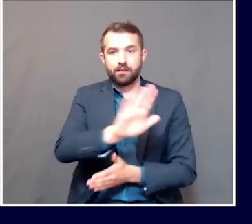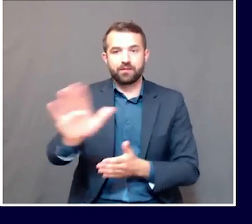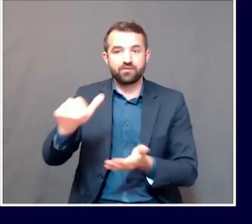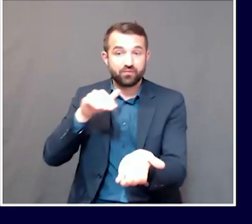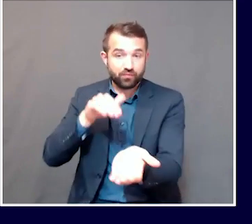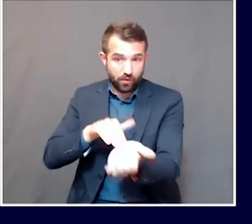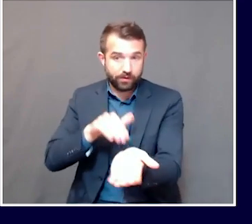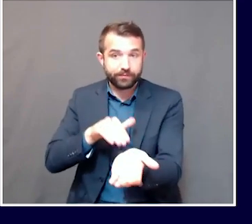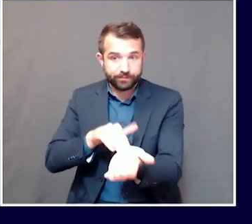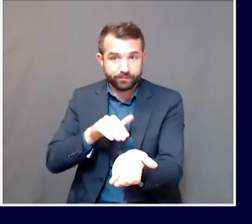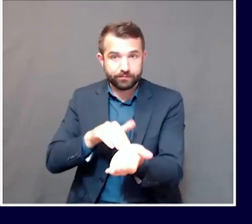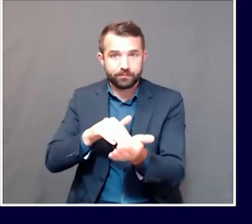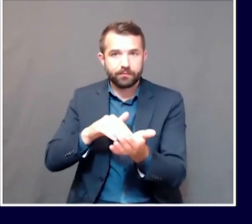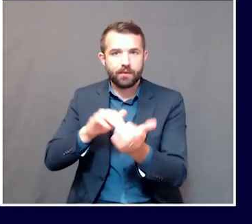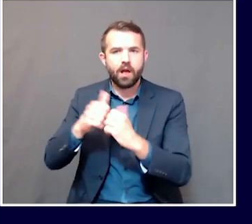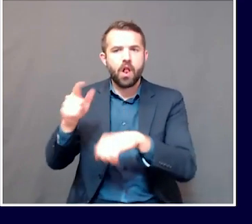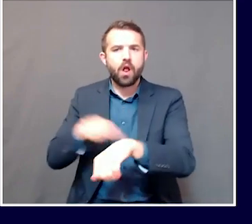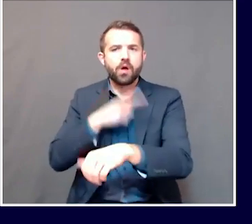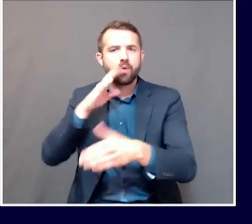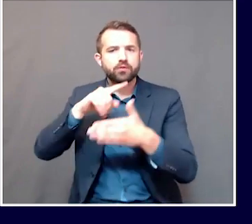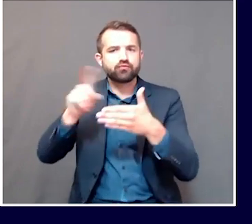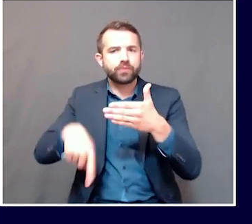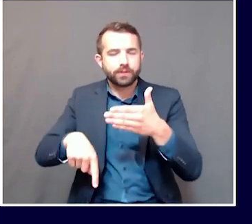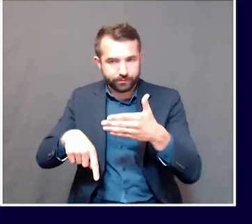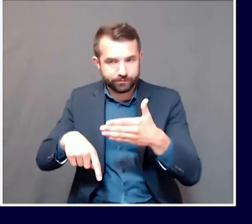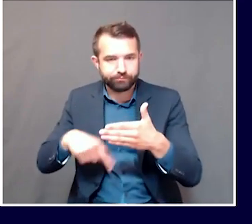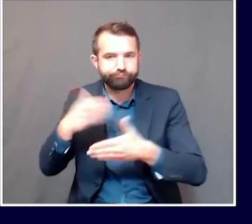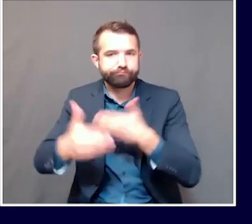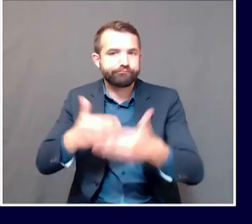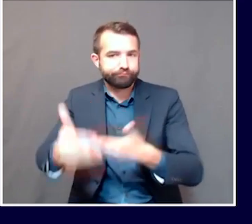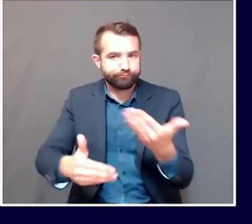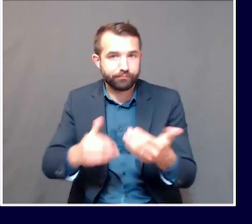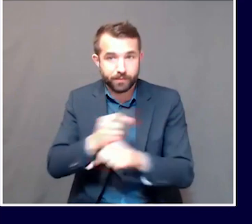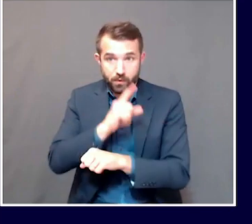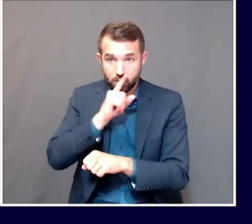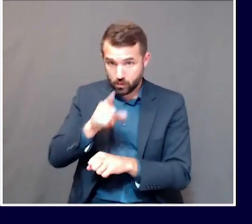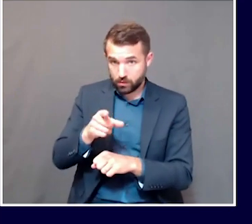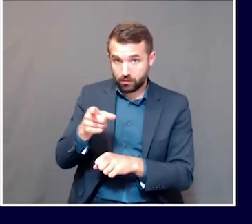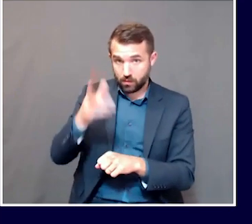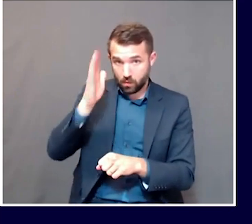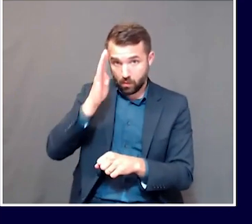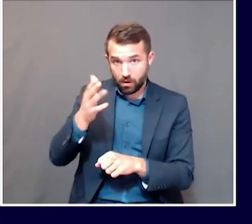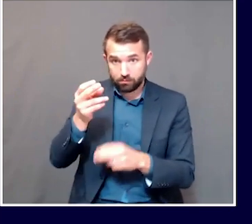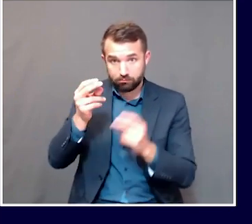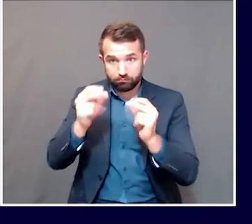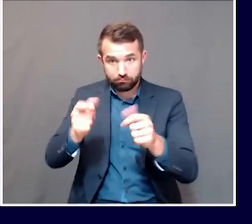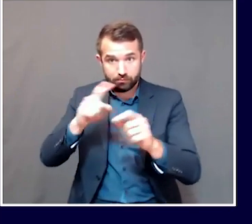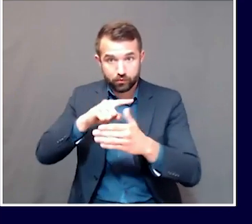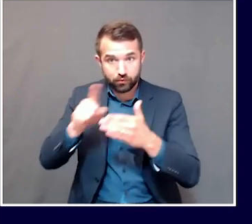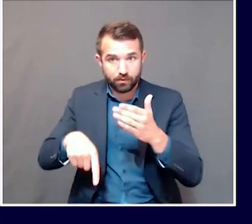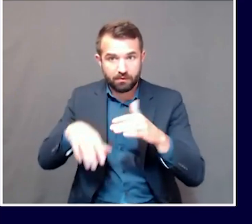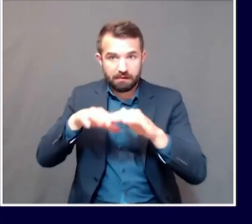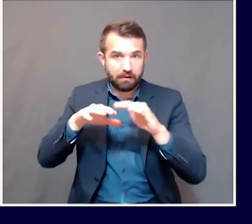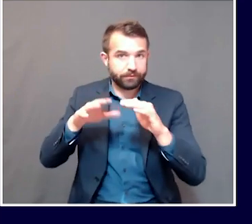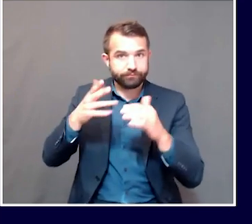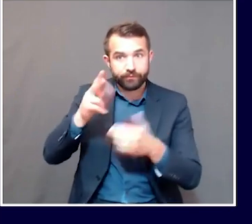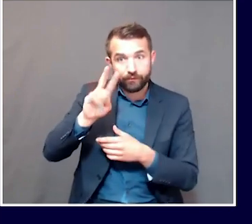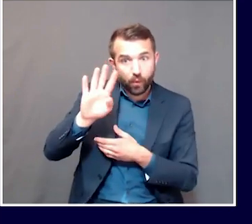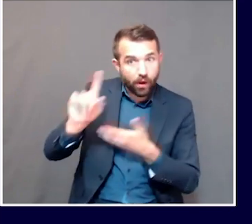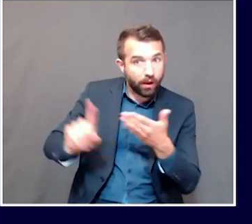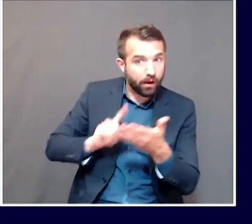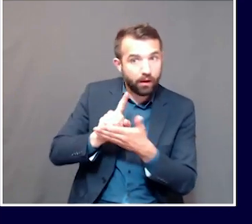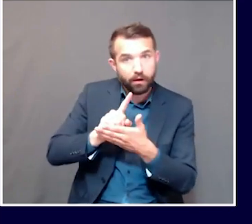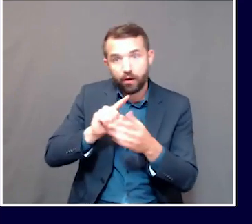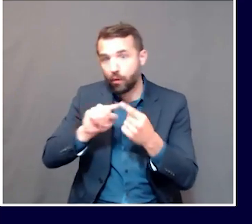test before they enlist and sign up to make sure that they can get results back within 24, 48, or 72